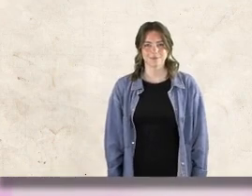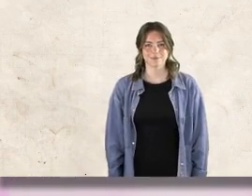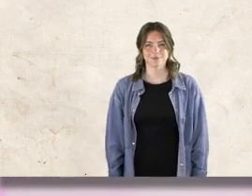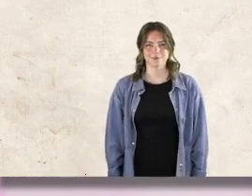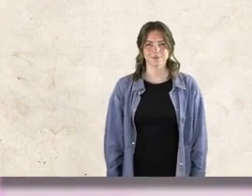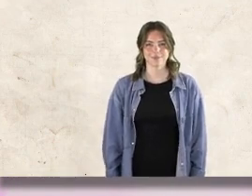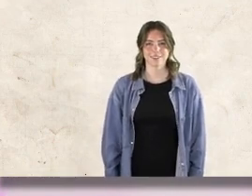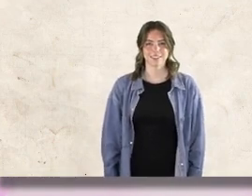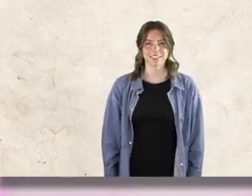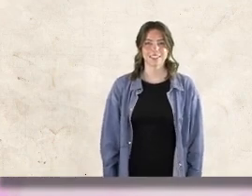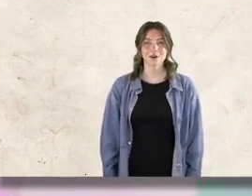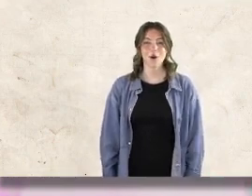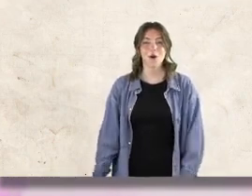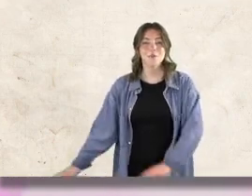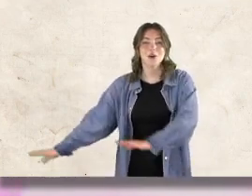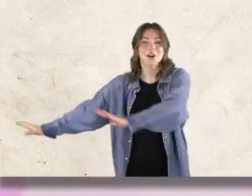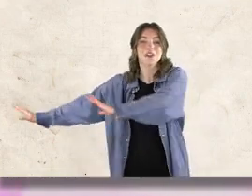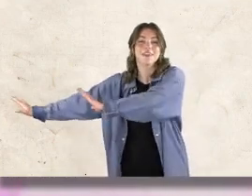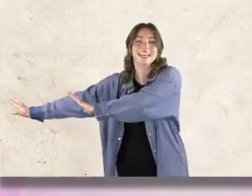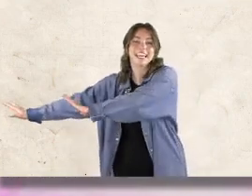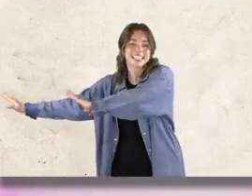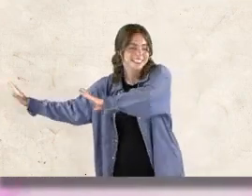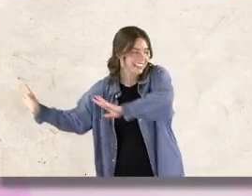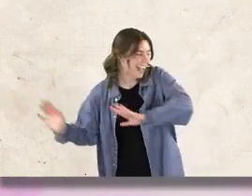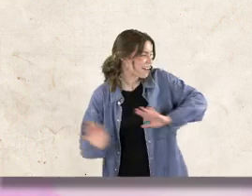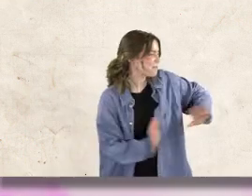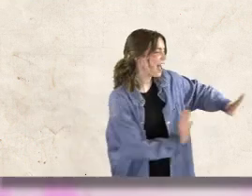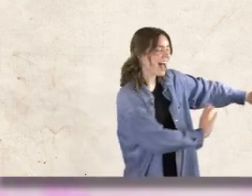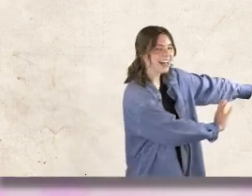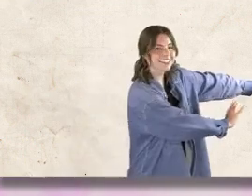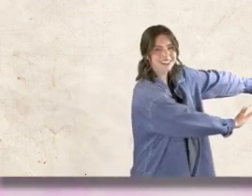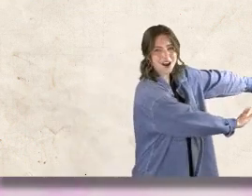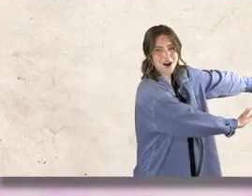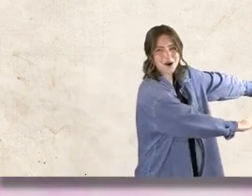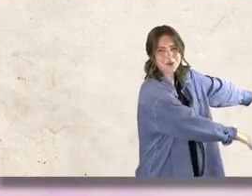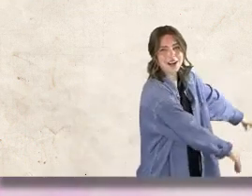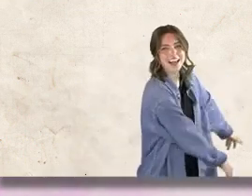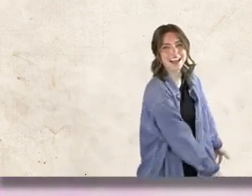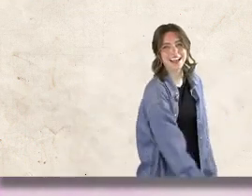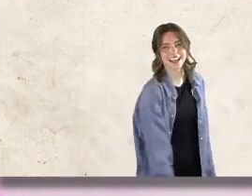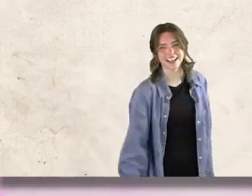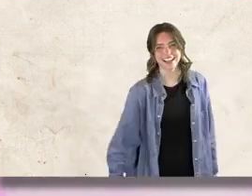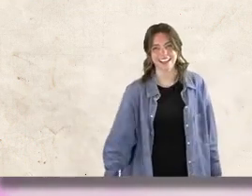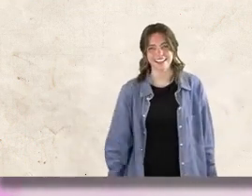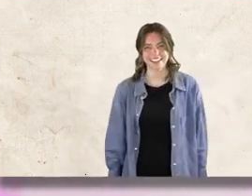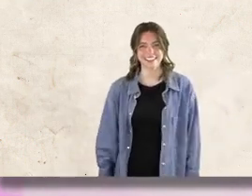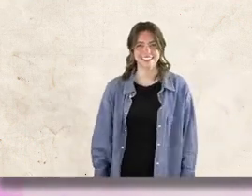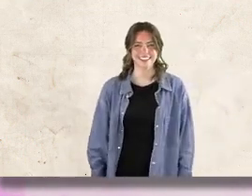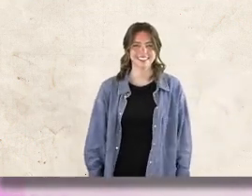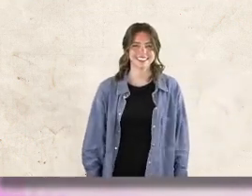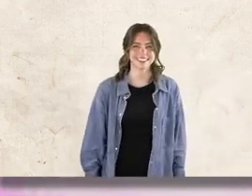For the former things have passed away